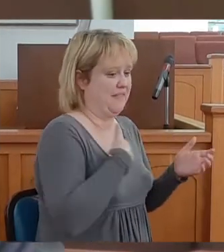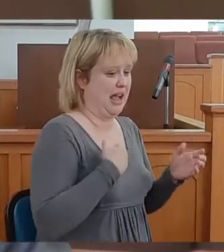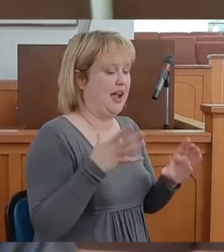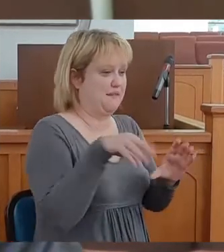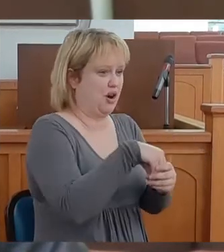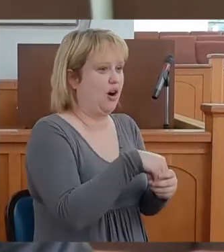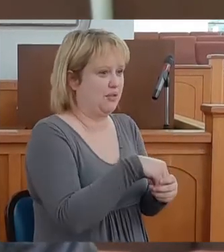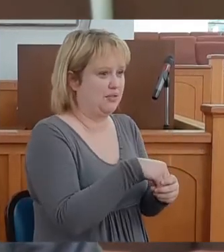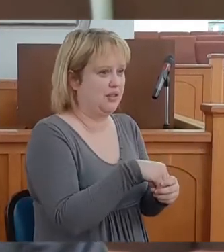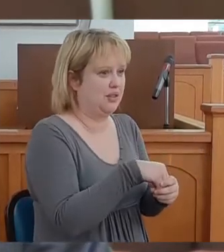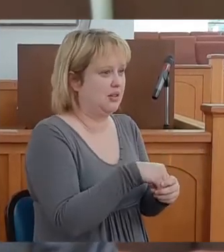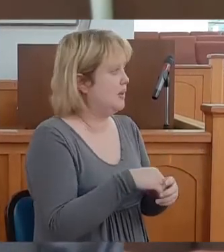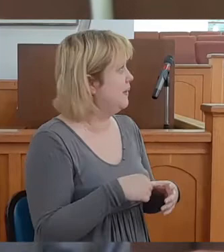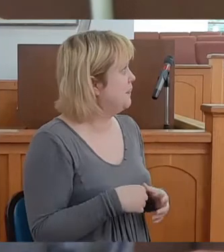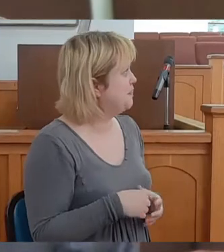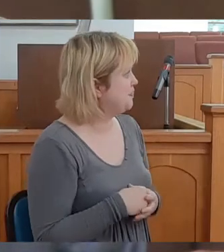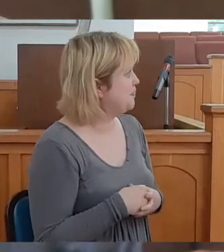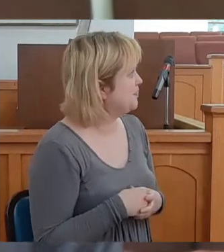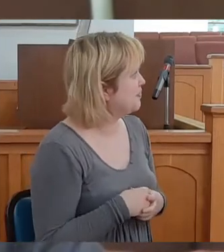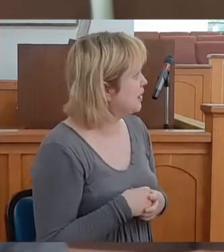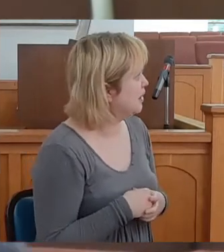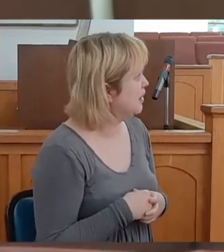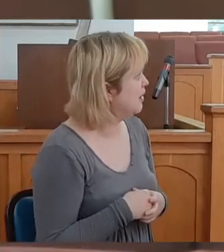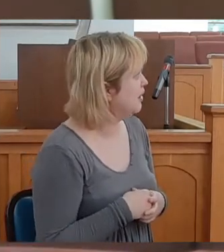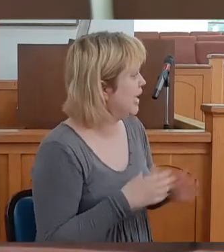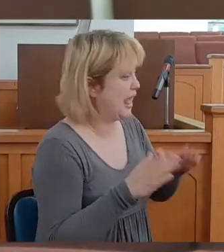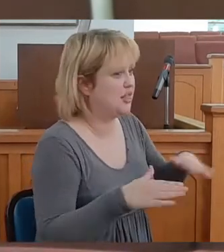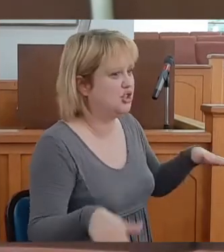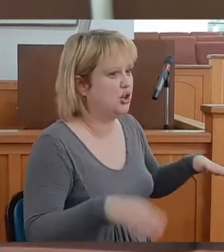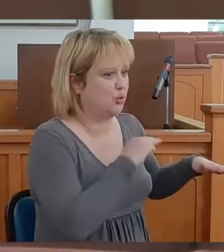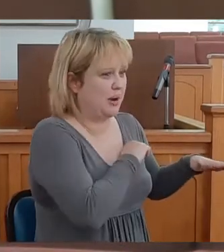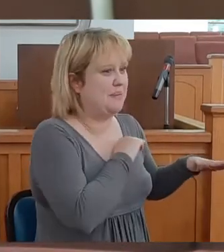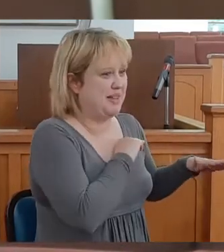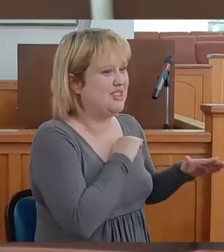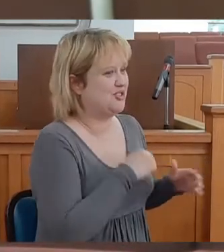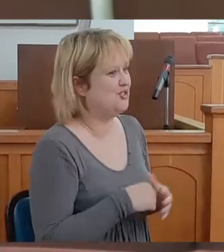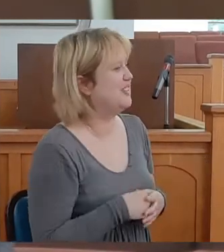in the children ministry,